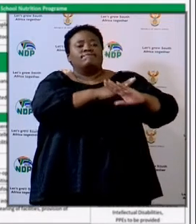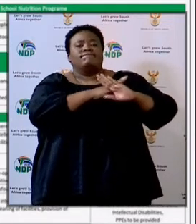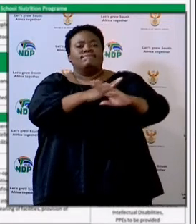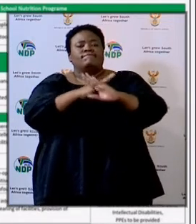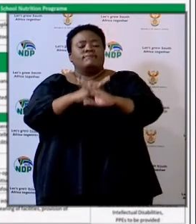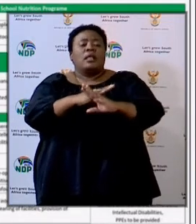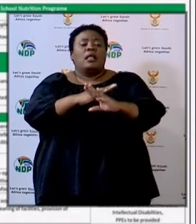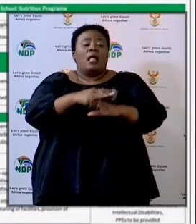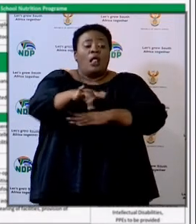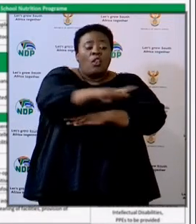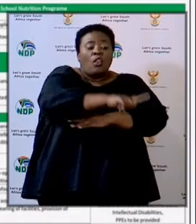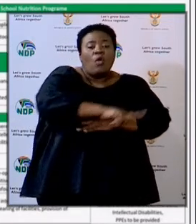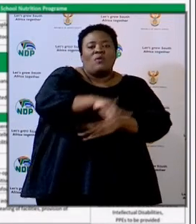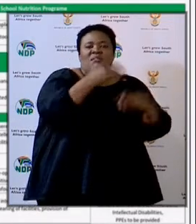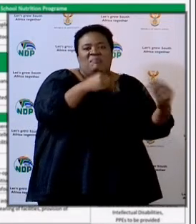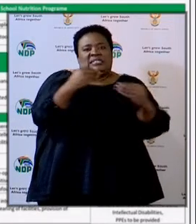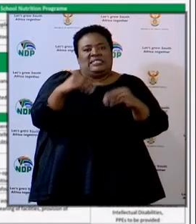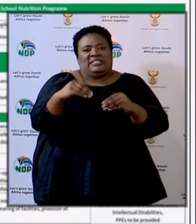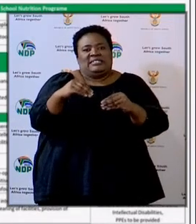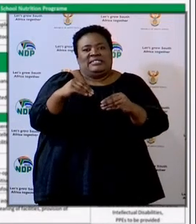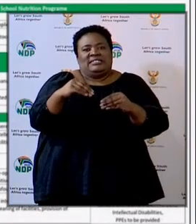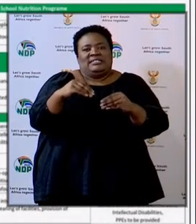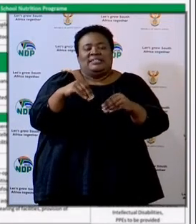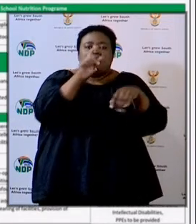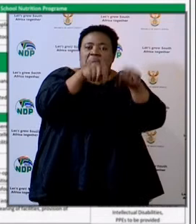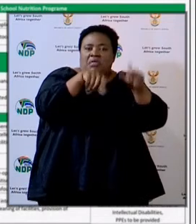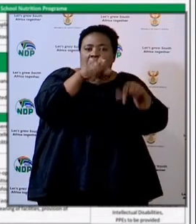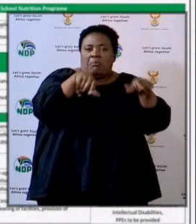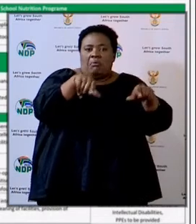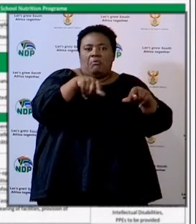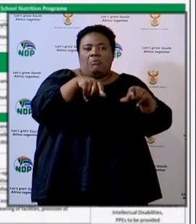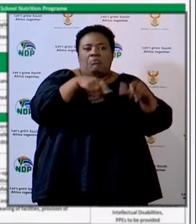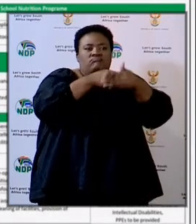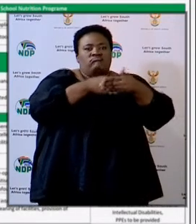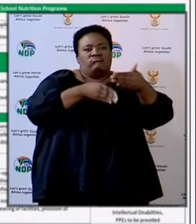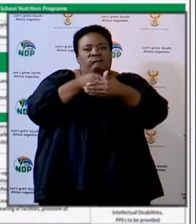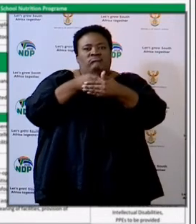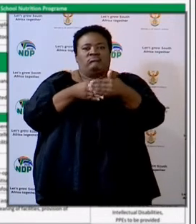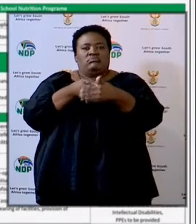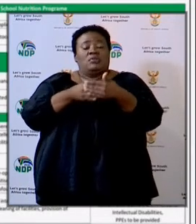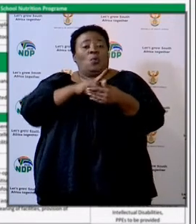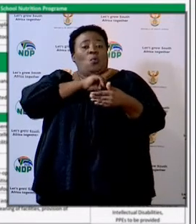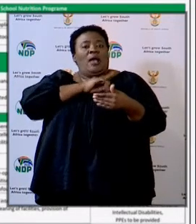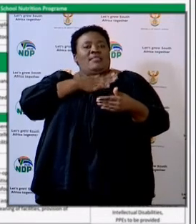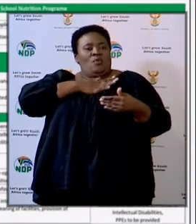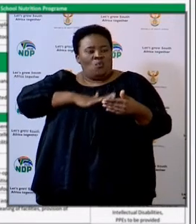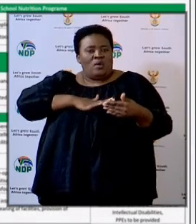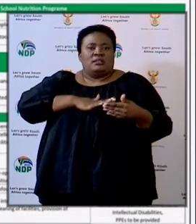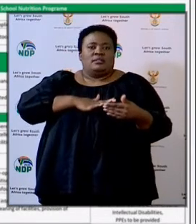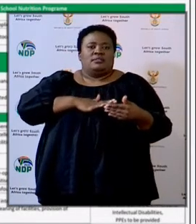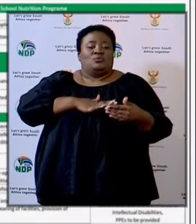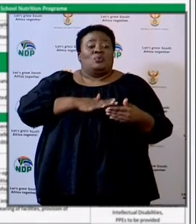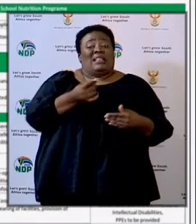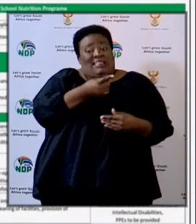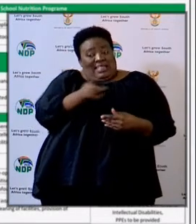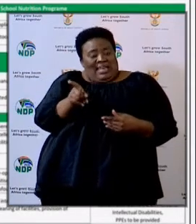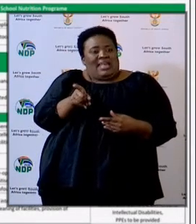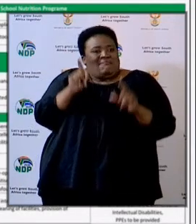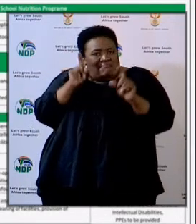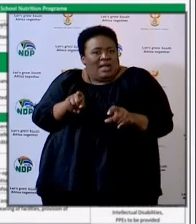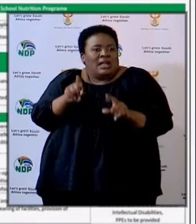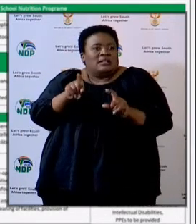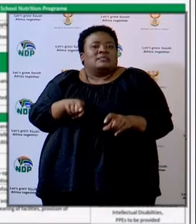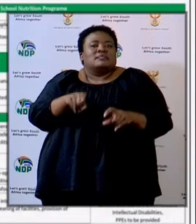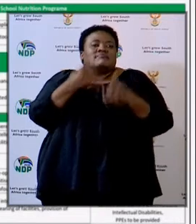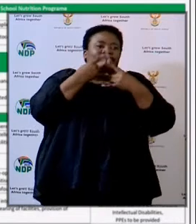local business people who wanted the delivery of COVID essentials to be done by